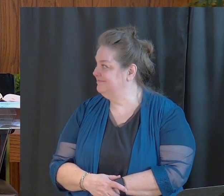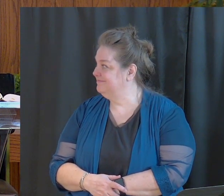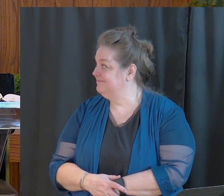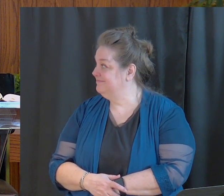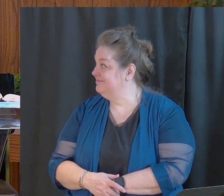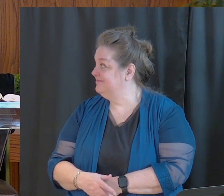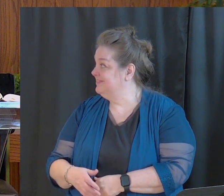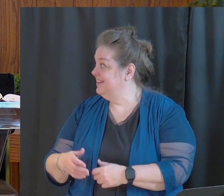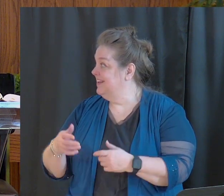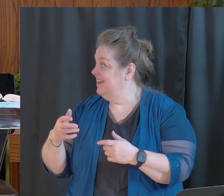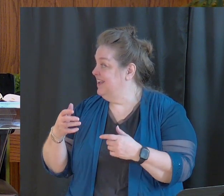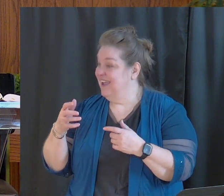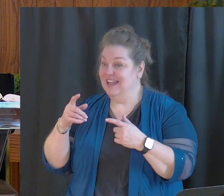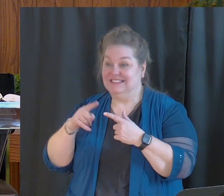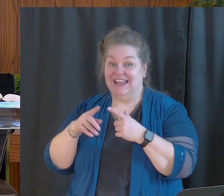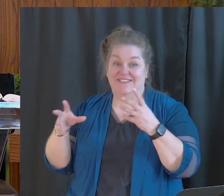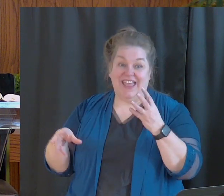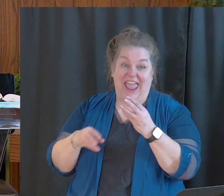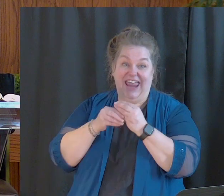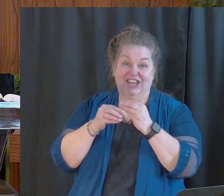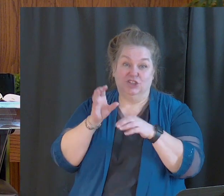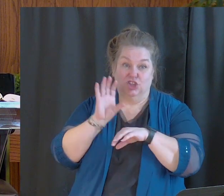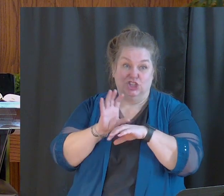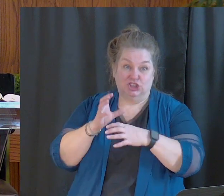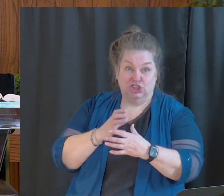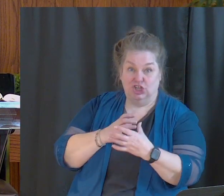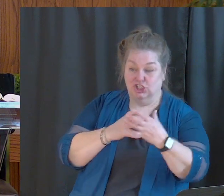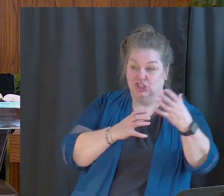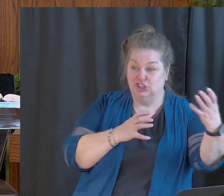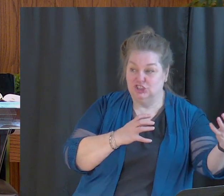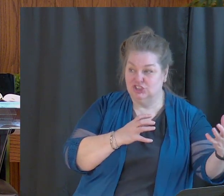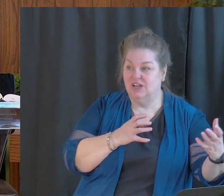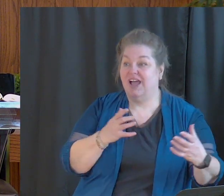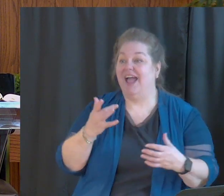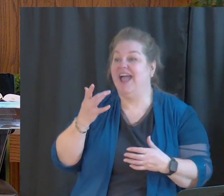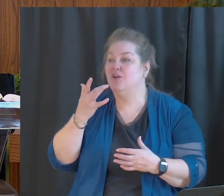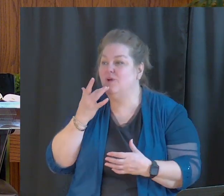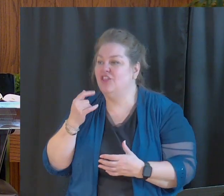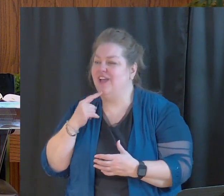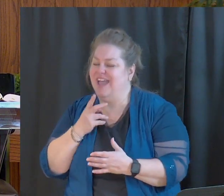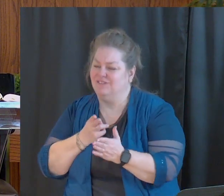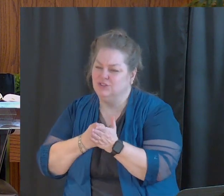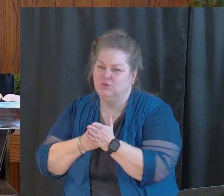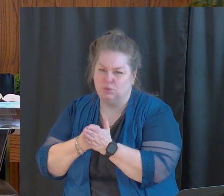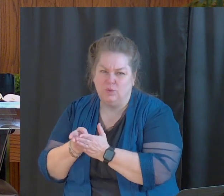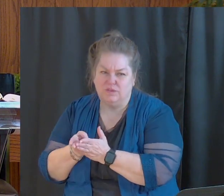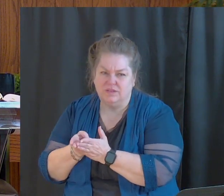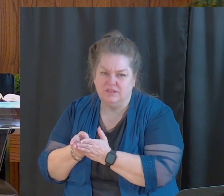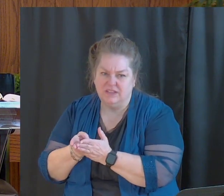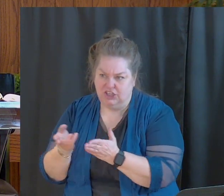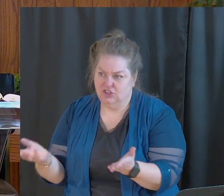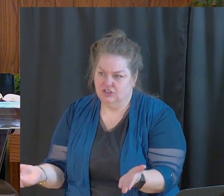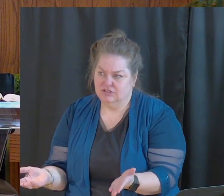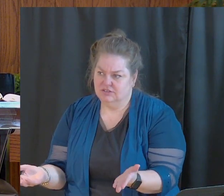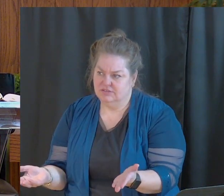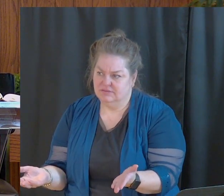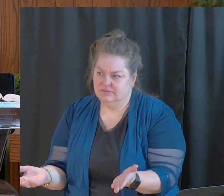rather than having an addition put on our church and more pews, I'd rather have truth preached to a few people